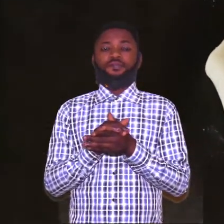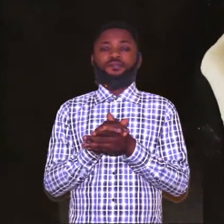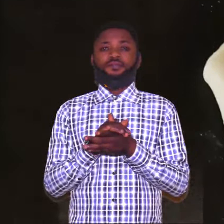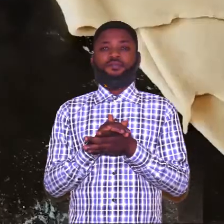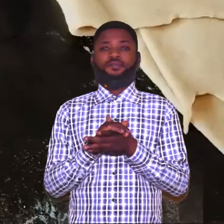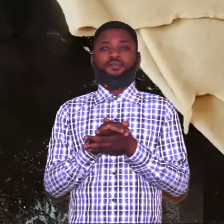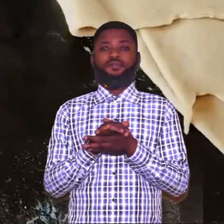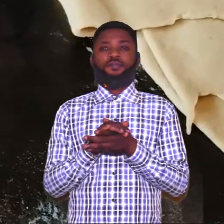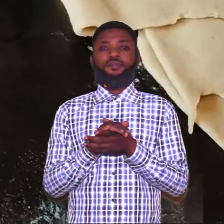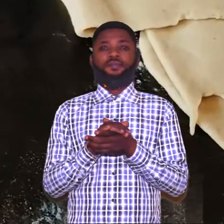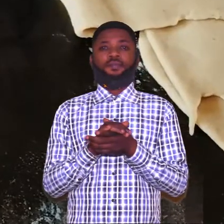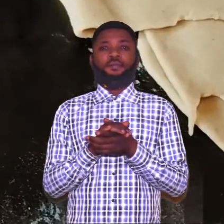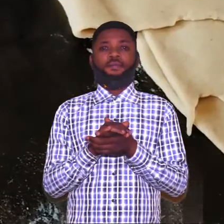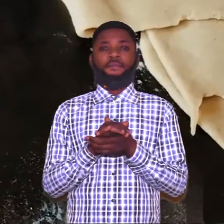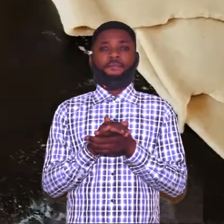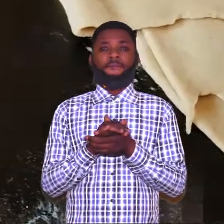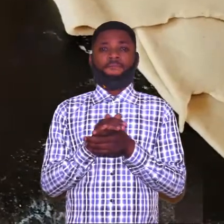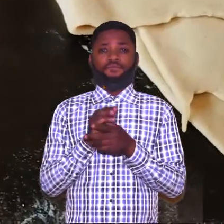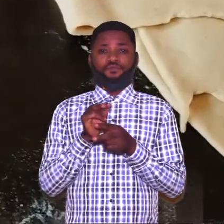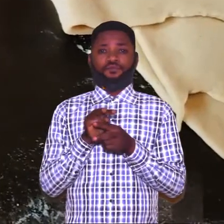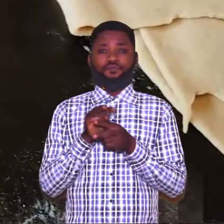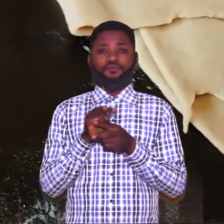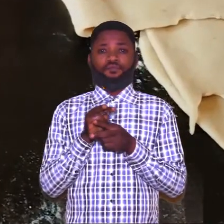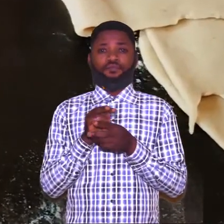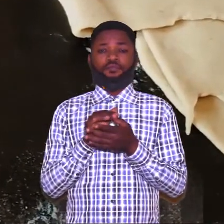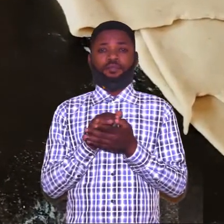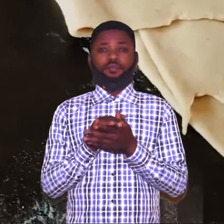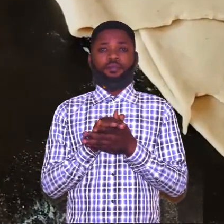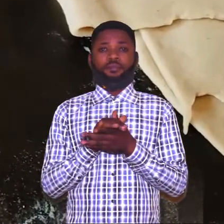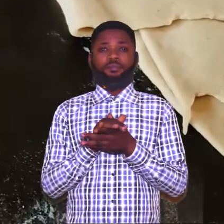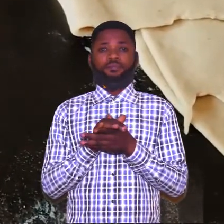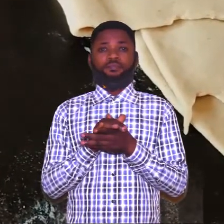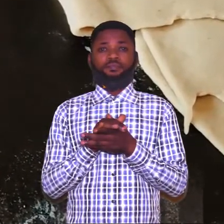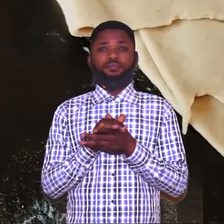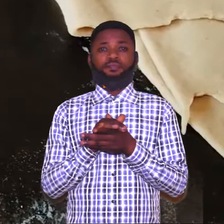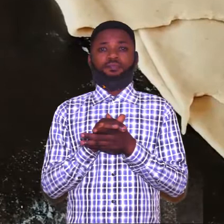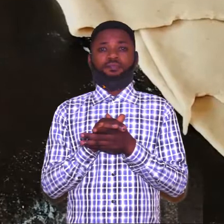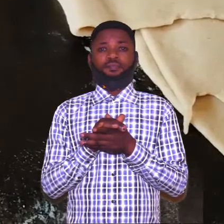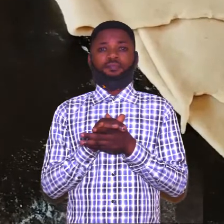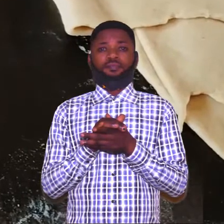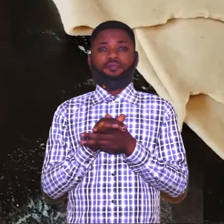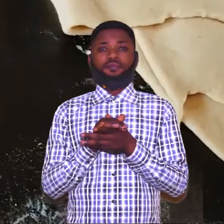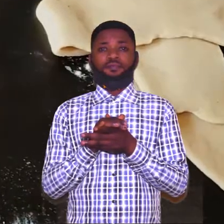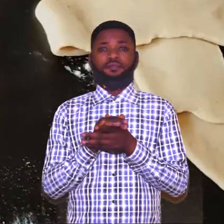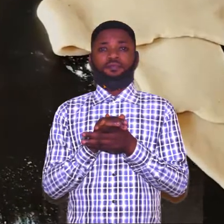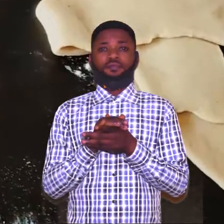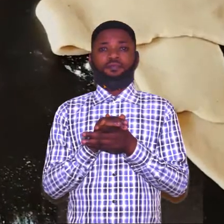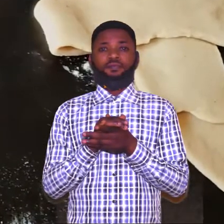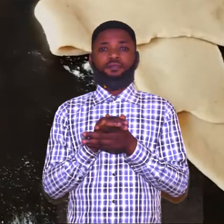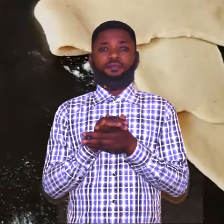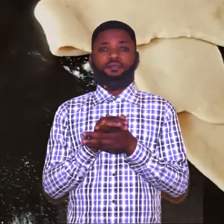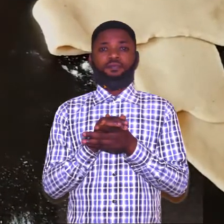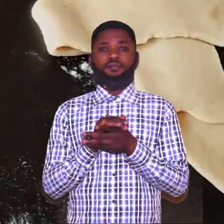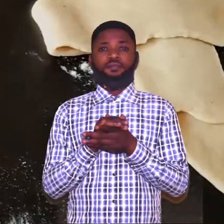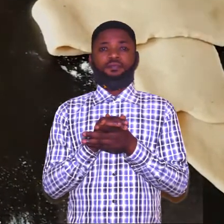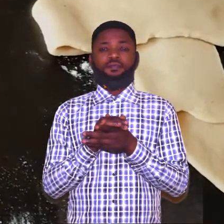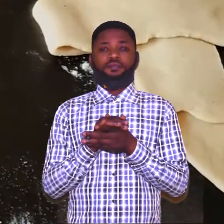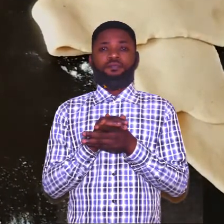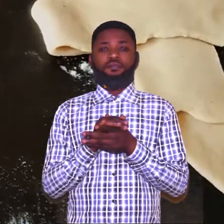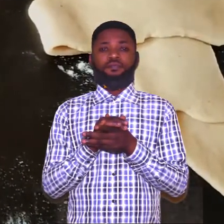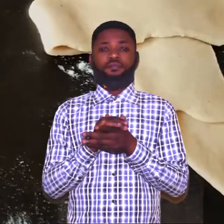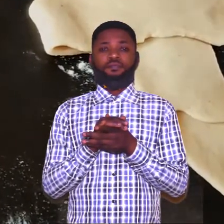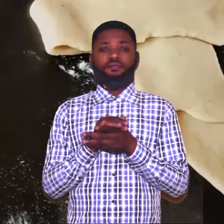can